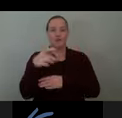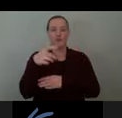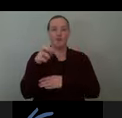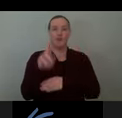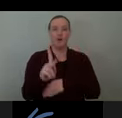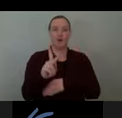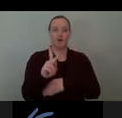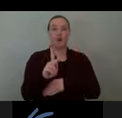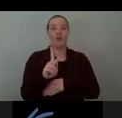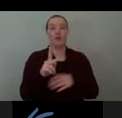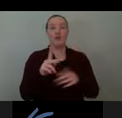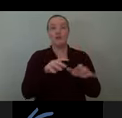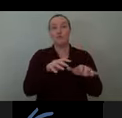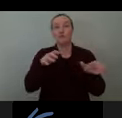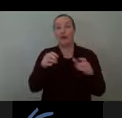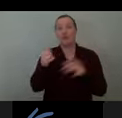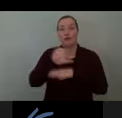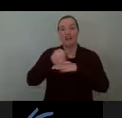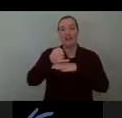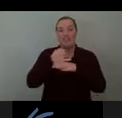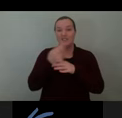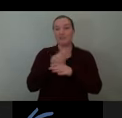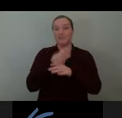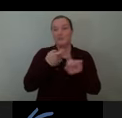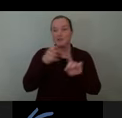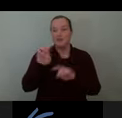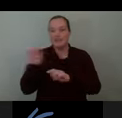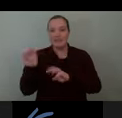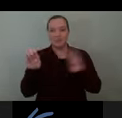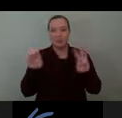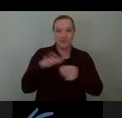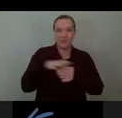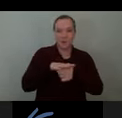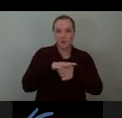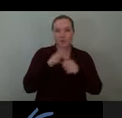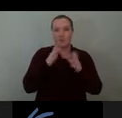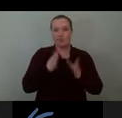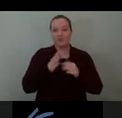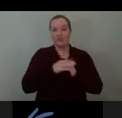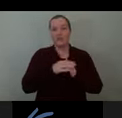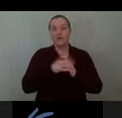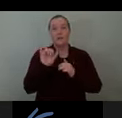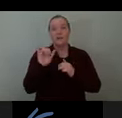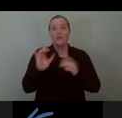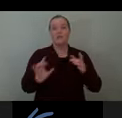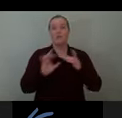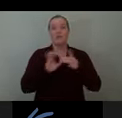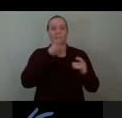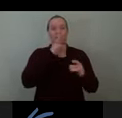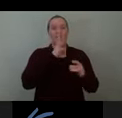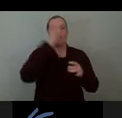-west locals often and where we connect to the waterfront at the southwest